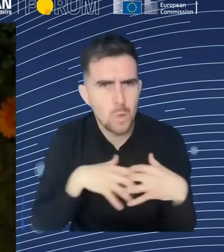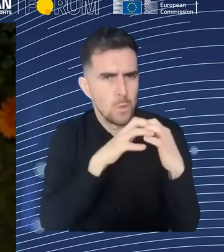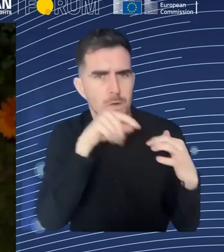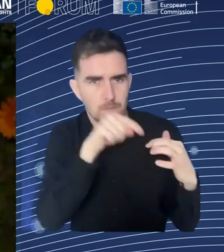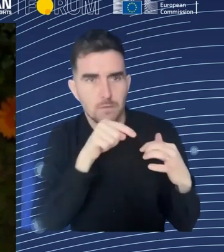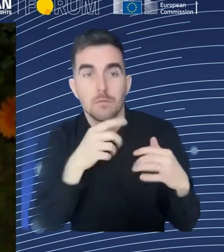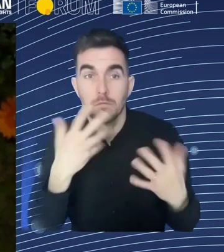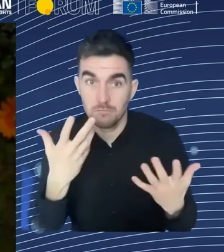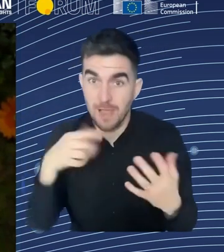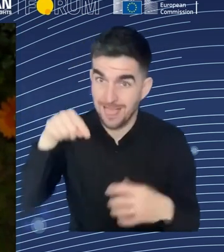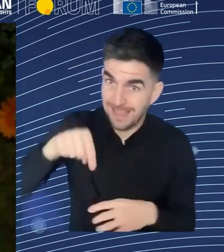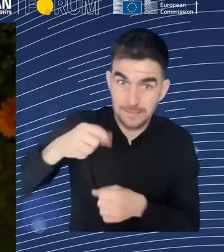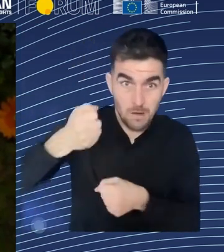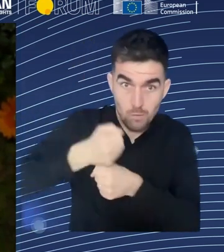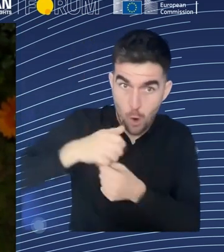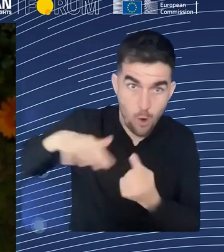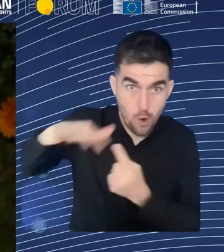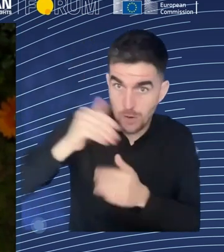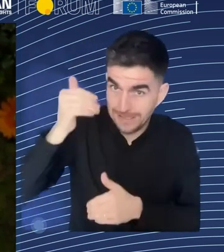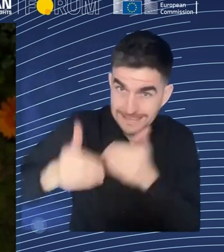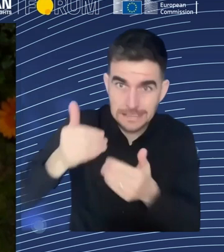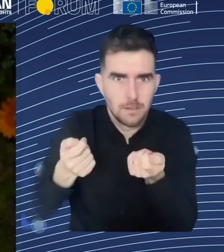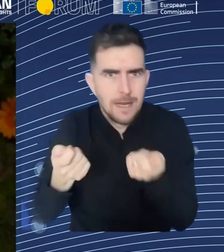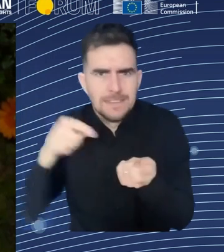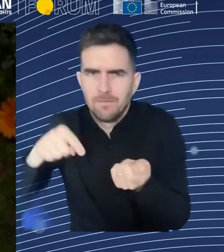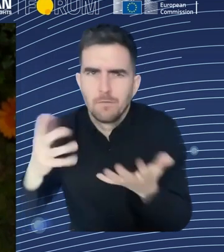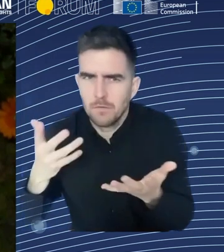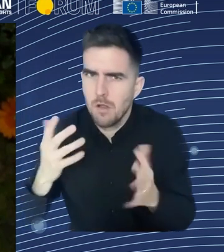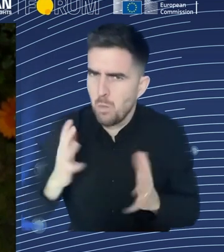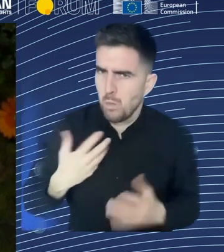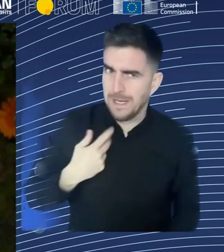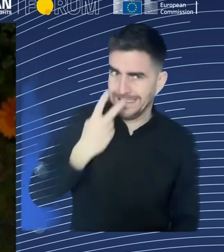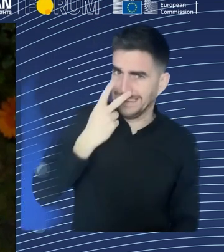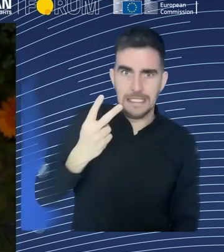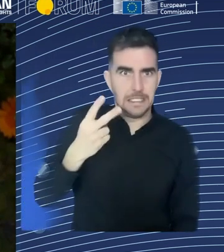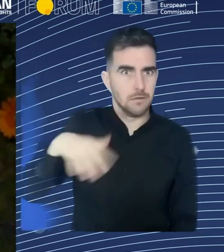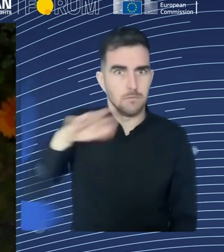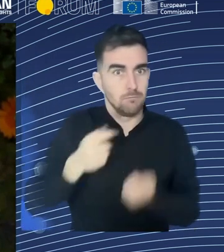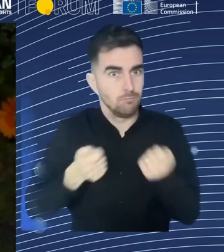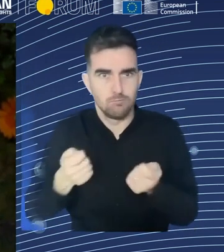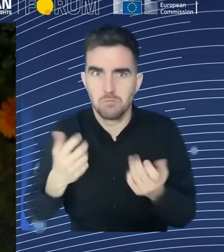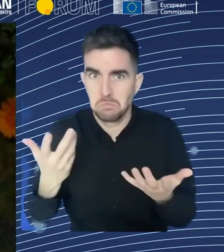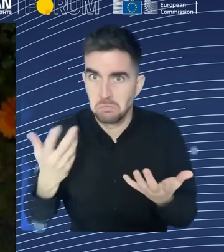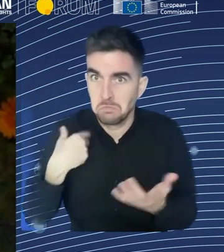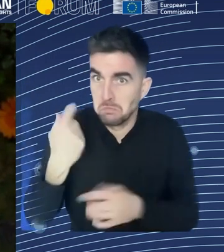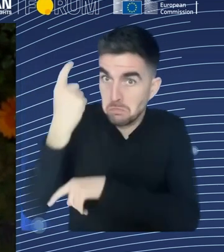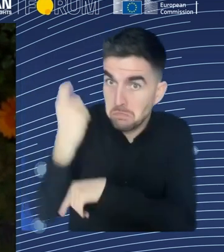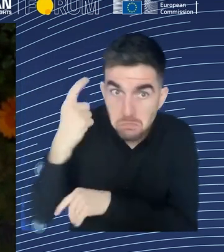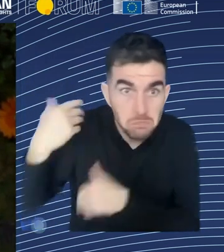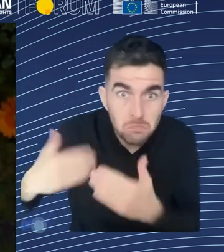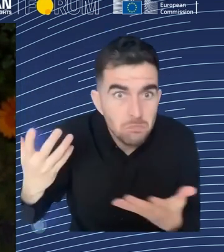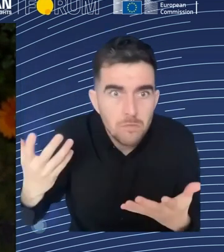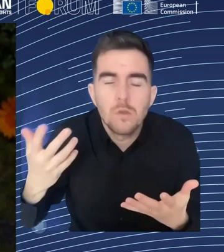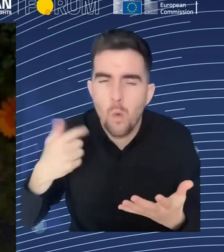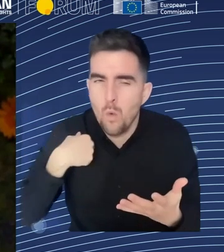forward, ideally, it would be something like the algorithmic management provisions in the Platform Work Directive, but to see them extended right across